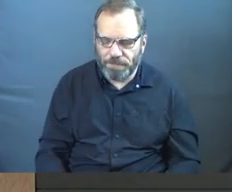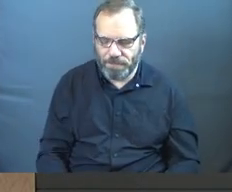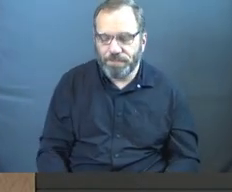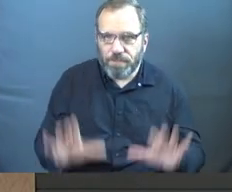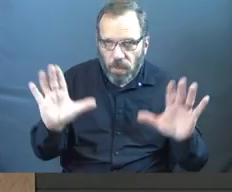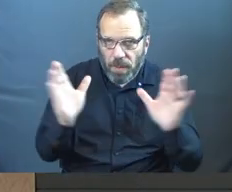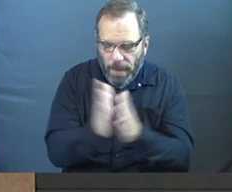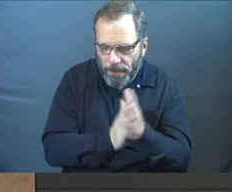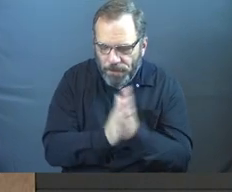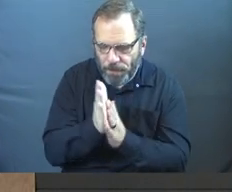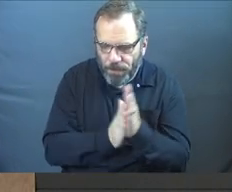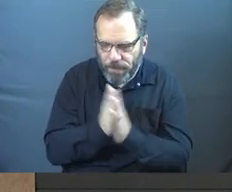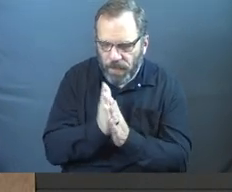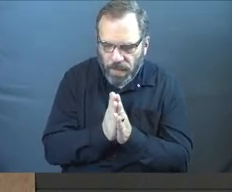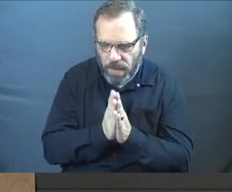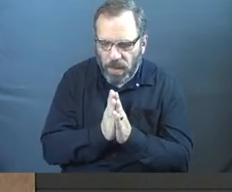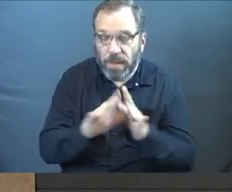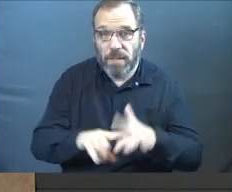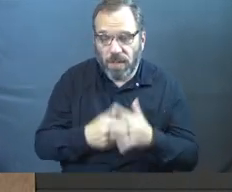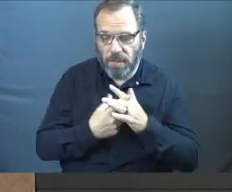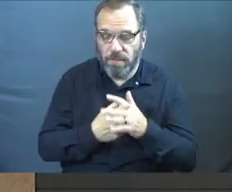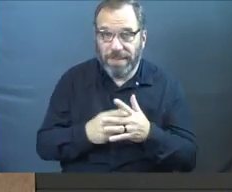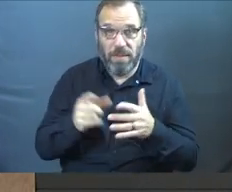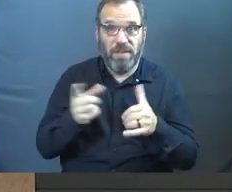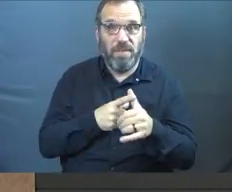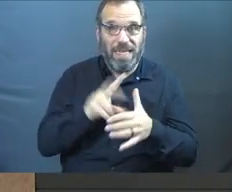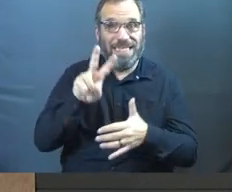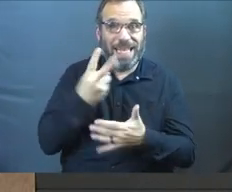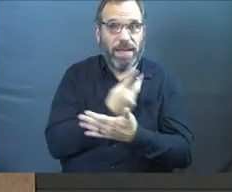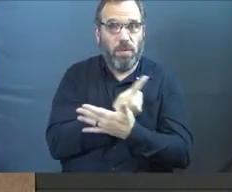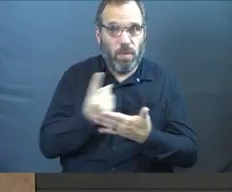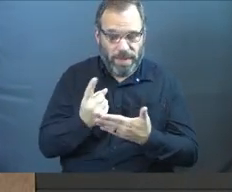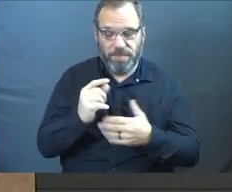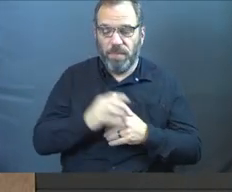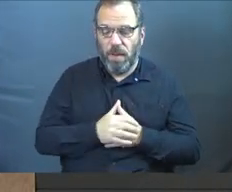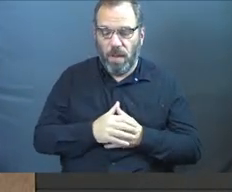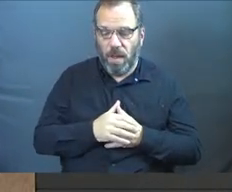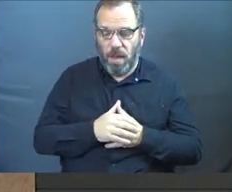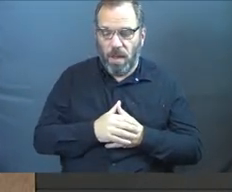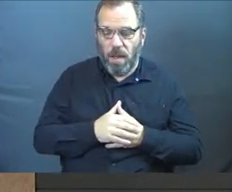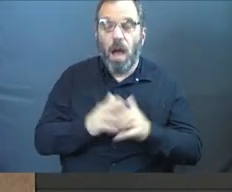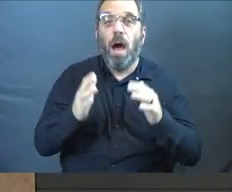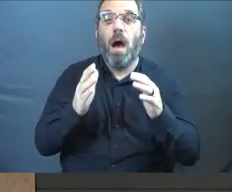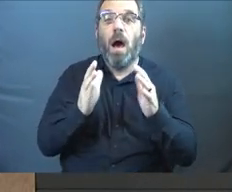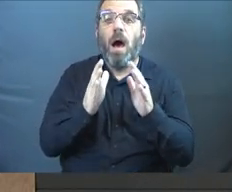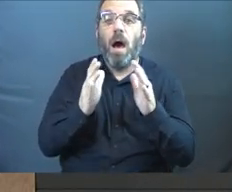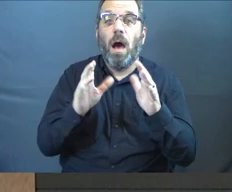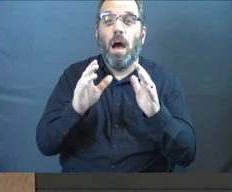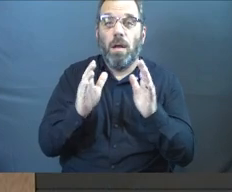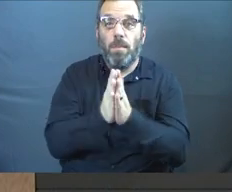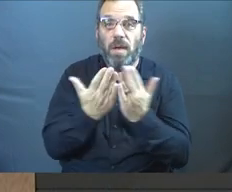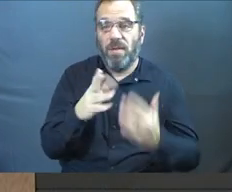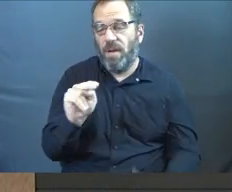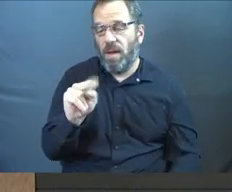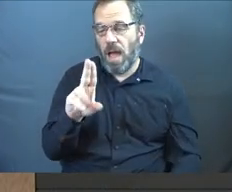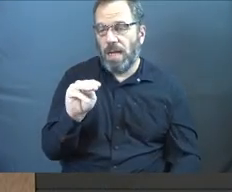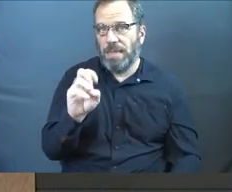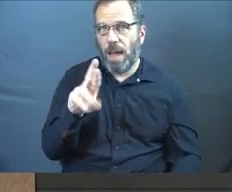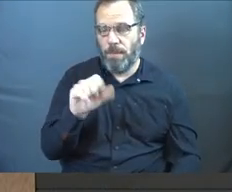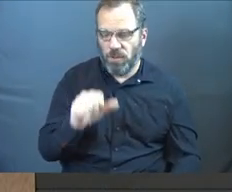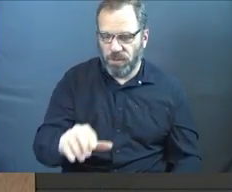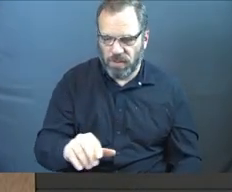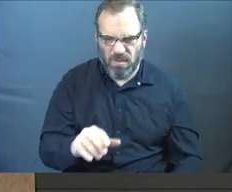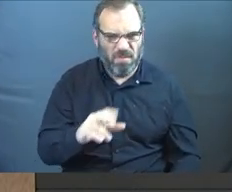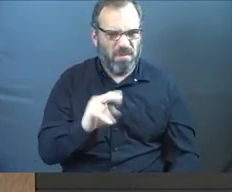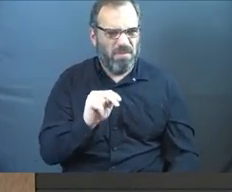Okay. So let's jump right into it. This is week two. We're going to go to the book of Numbers. Some of you guys